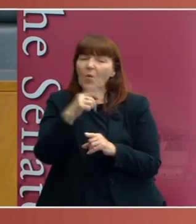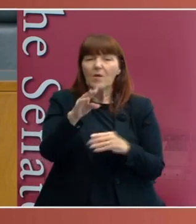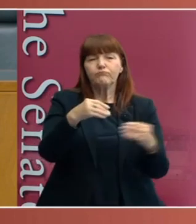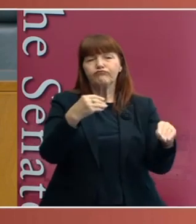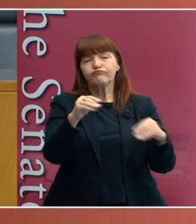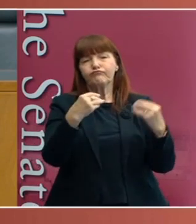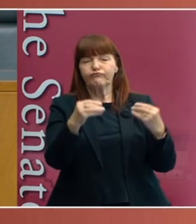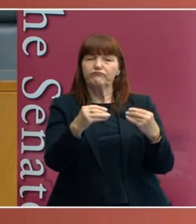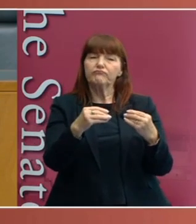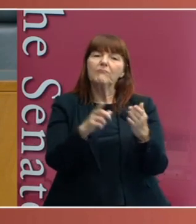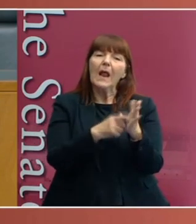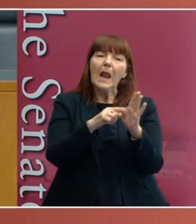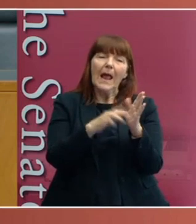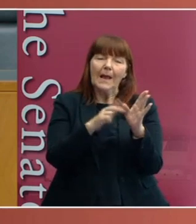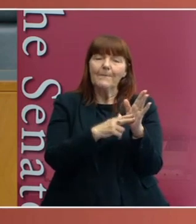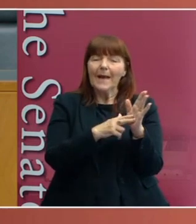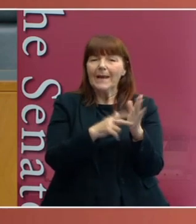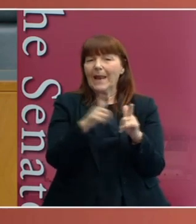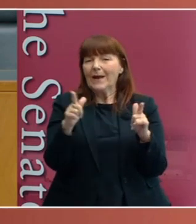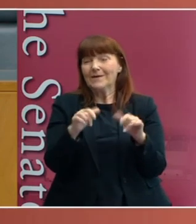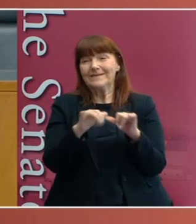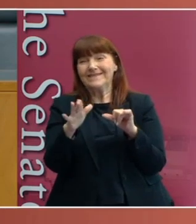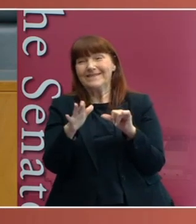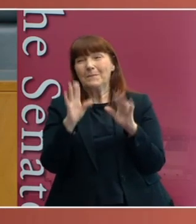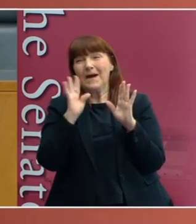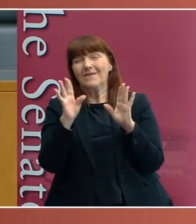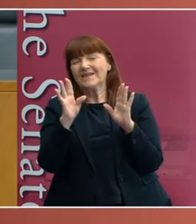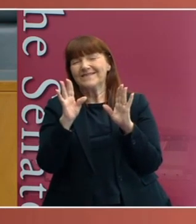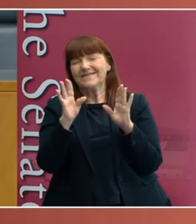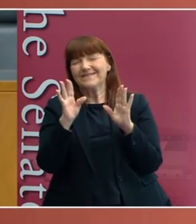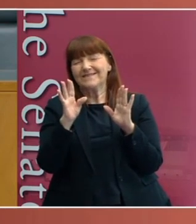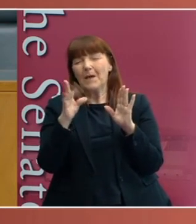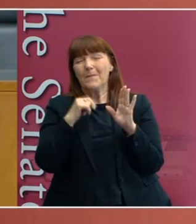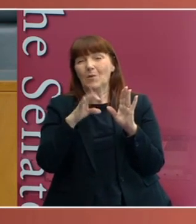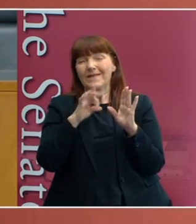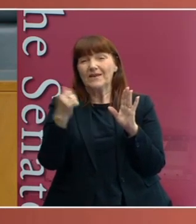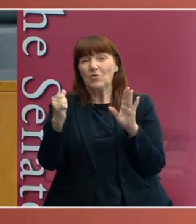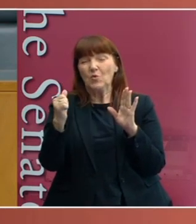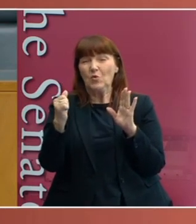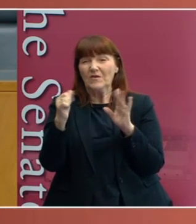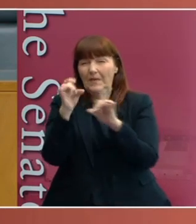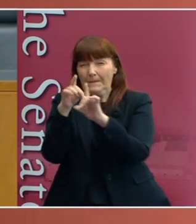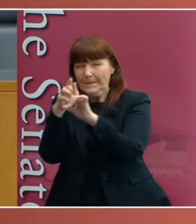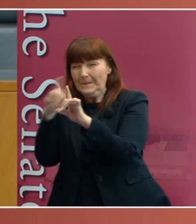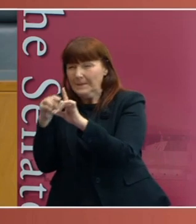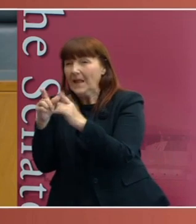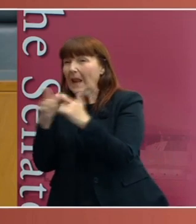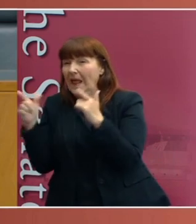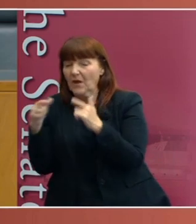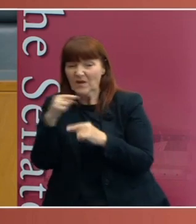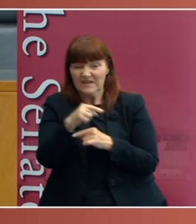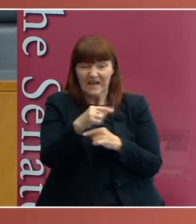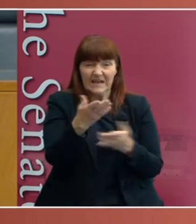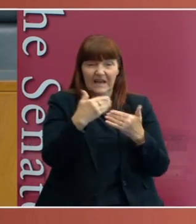little bit of layman's language. Absolutely free. Isn't that marvelous? And then, of course, by not using the finickety, lawyer-y language, it's caused grief ever since.